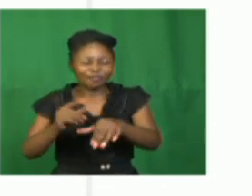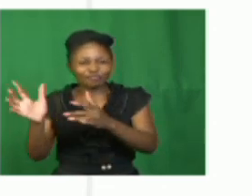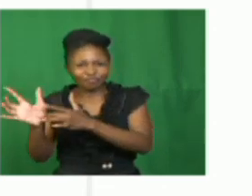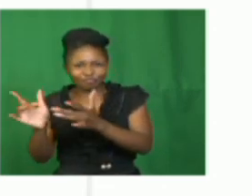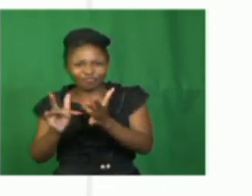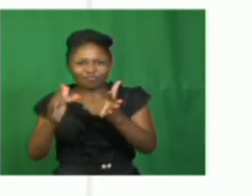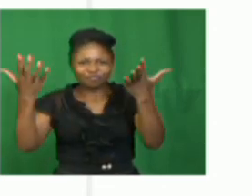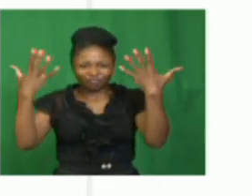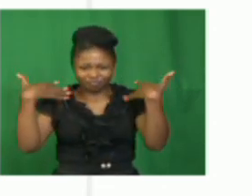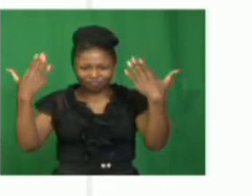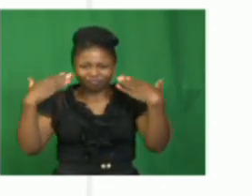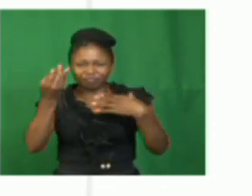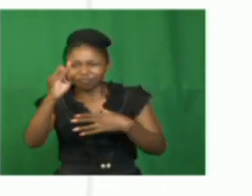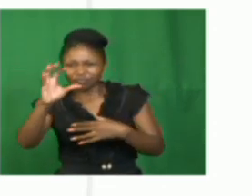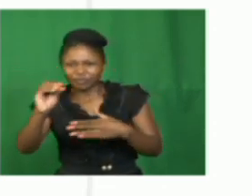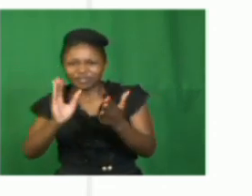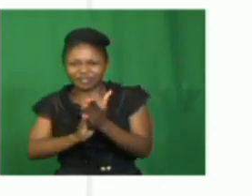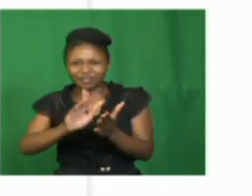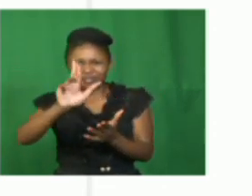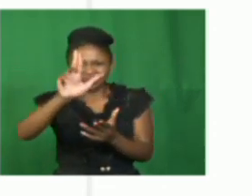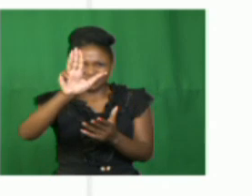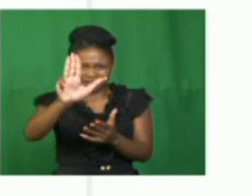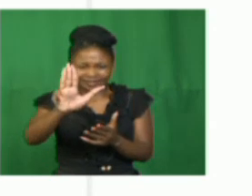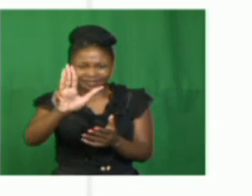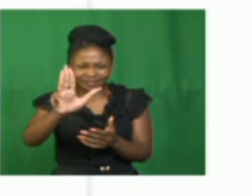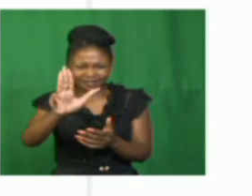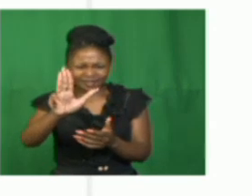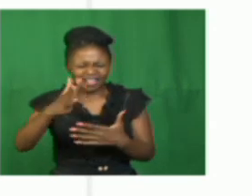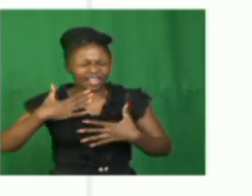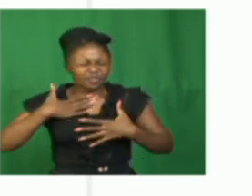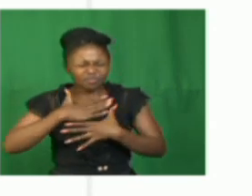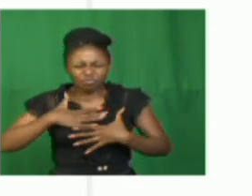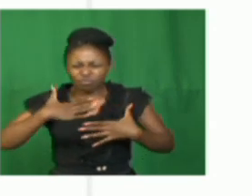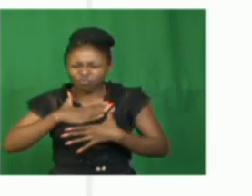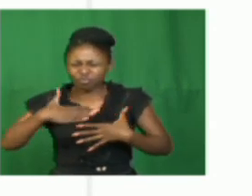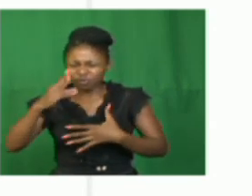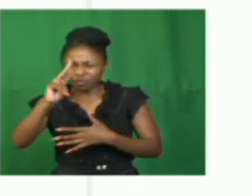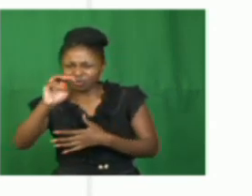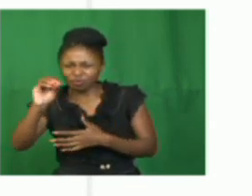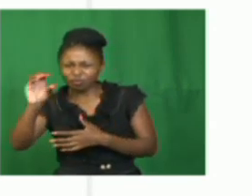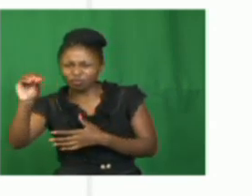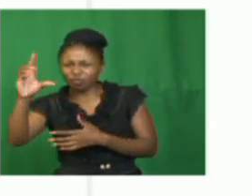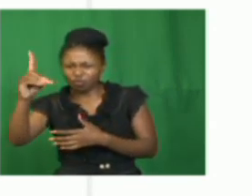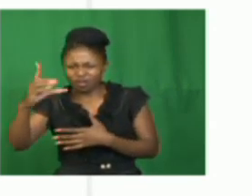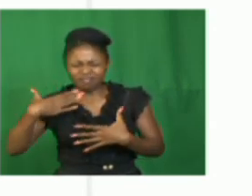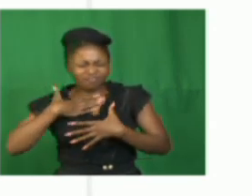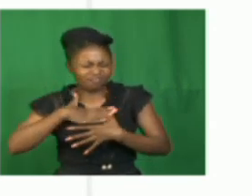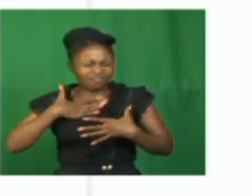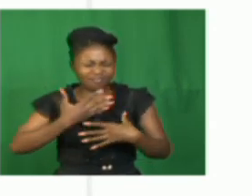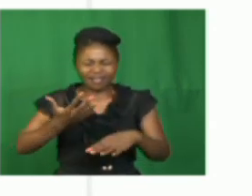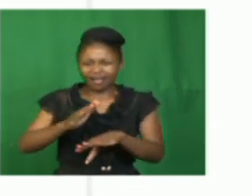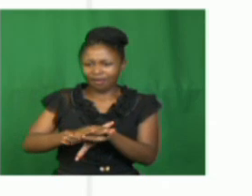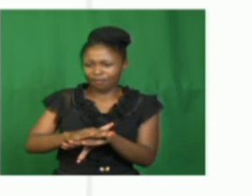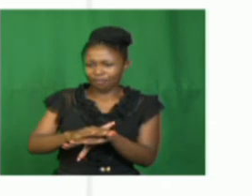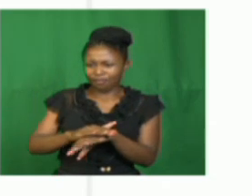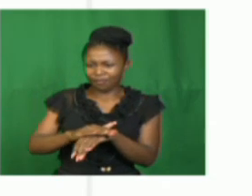2019. And what was the mood of the story in the beginning? We can see